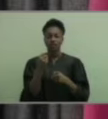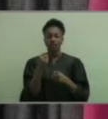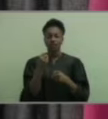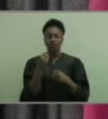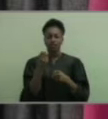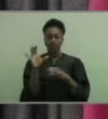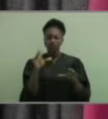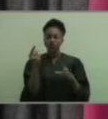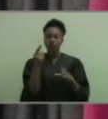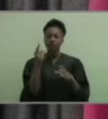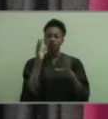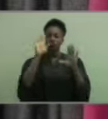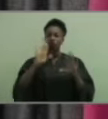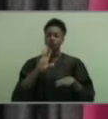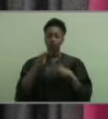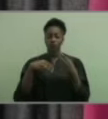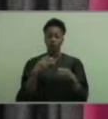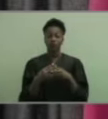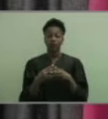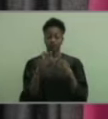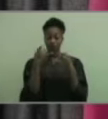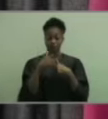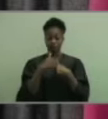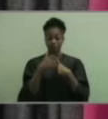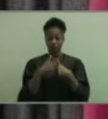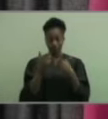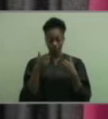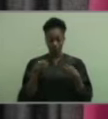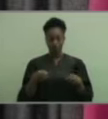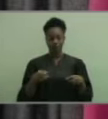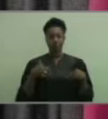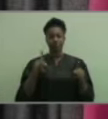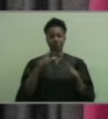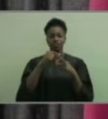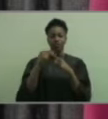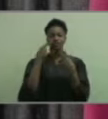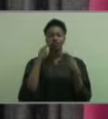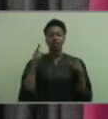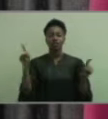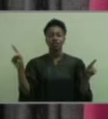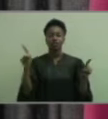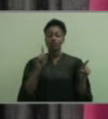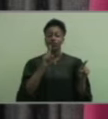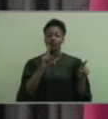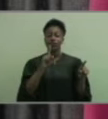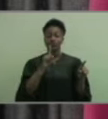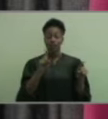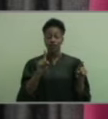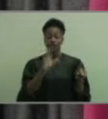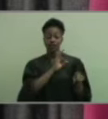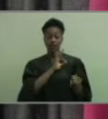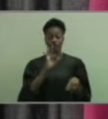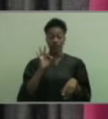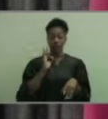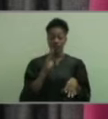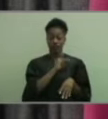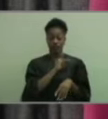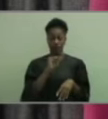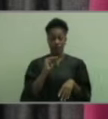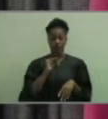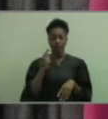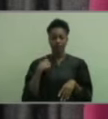At this time, we would like to take this opportunity to make a special announcement to a very deserving faculty member.